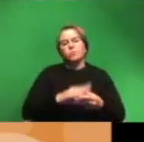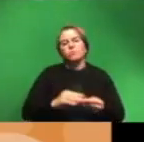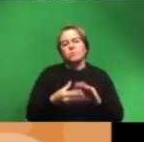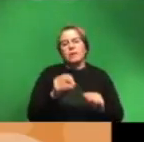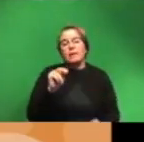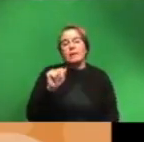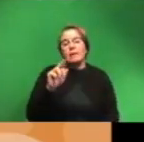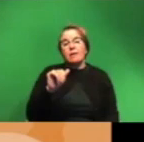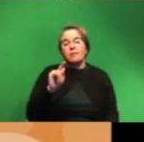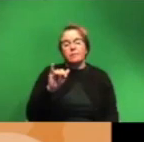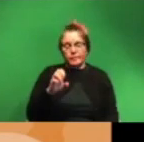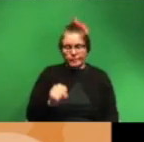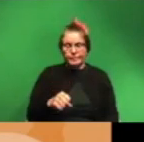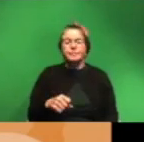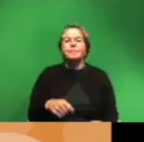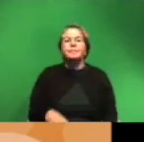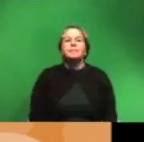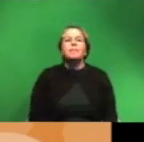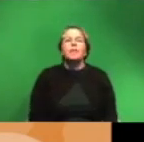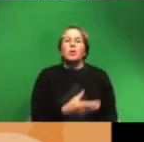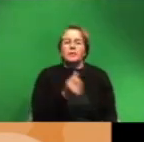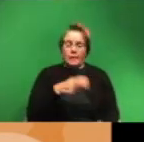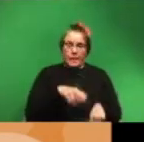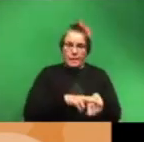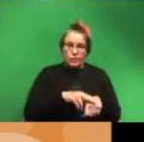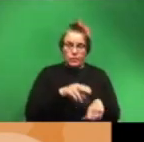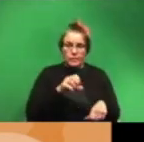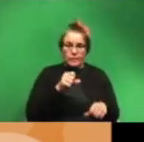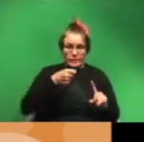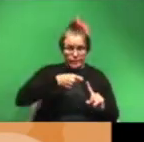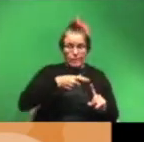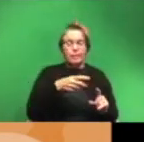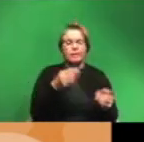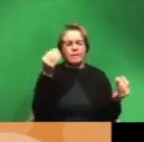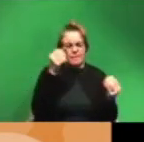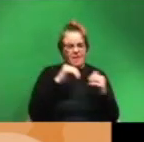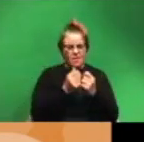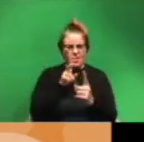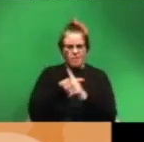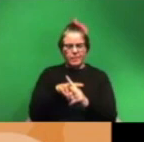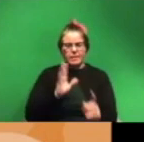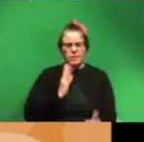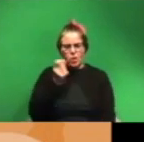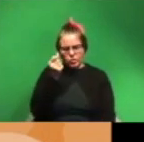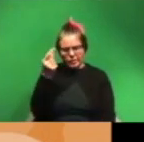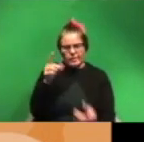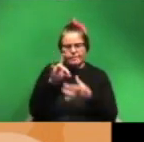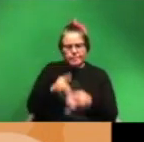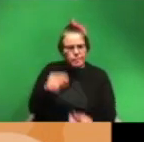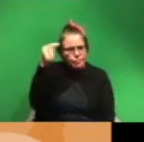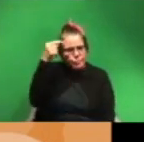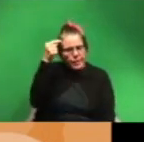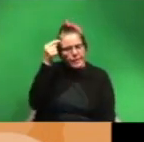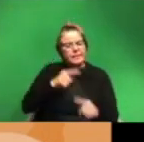with that in mind so when we're taking naturalistic stimuli and thinking about how it applies to our understanding of the brain there are many different